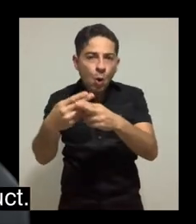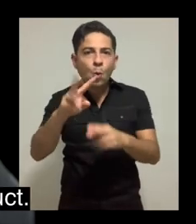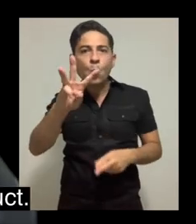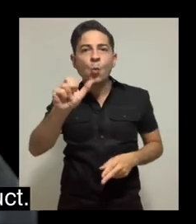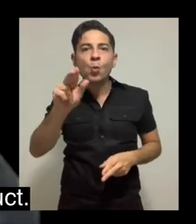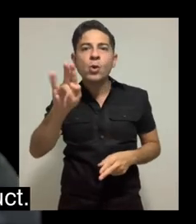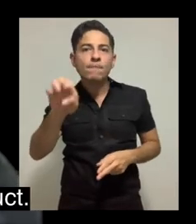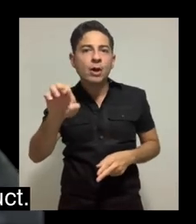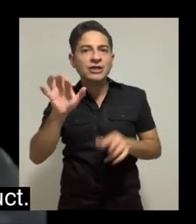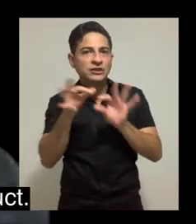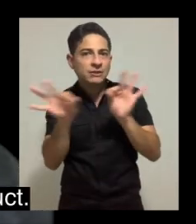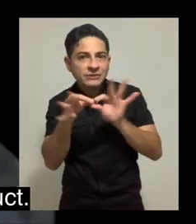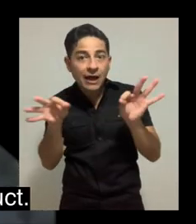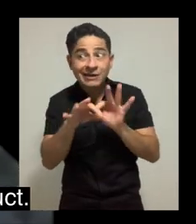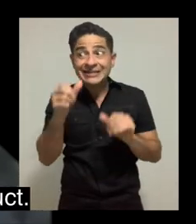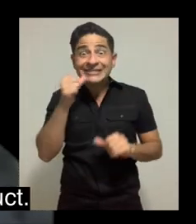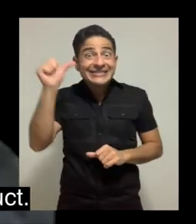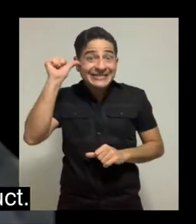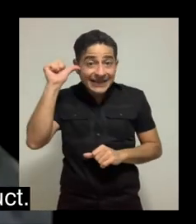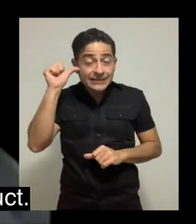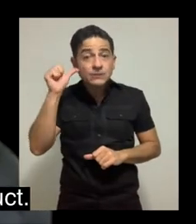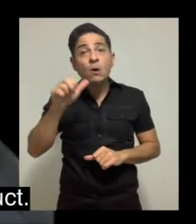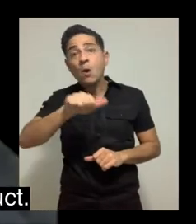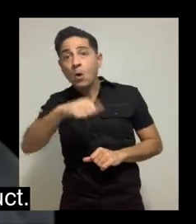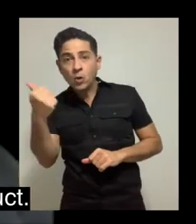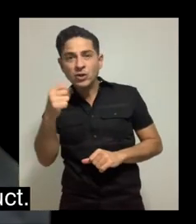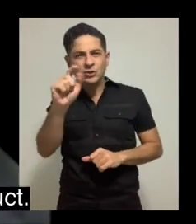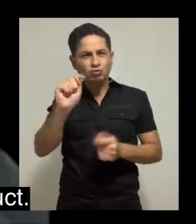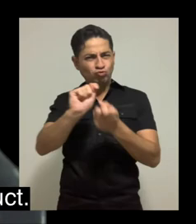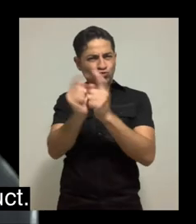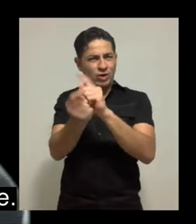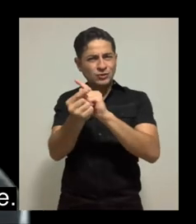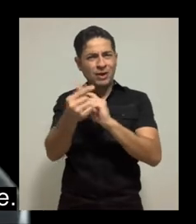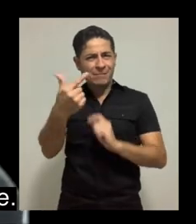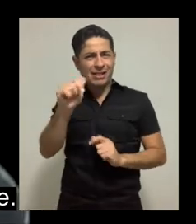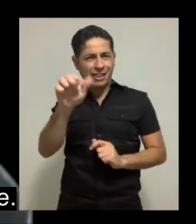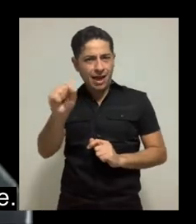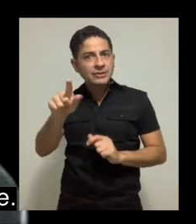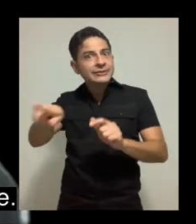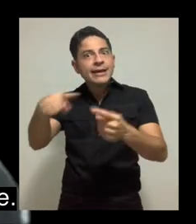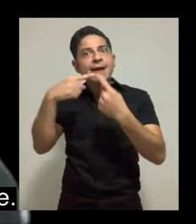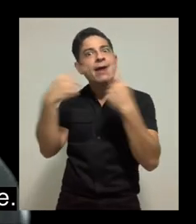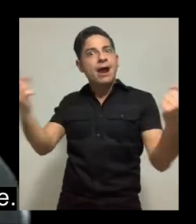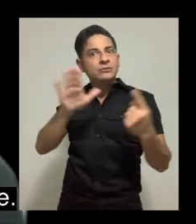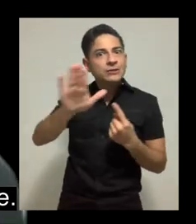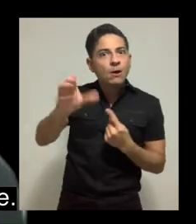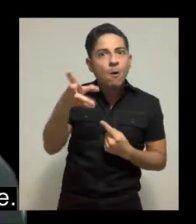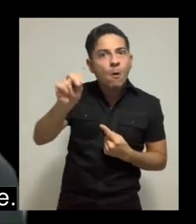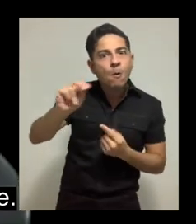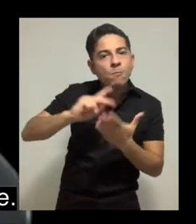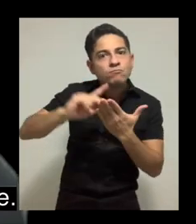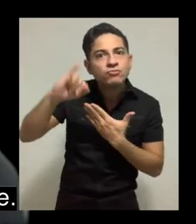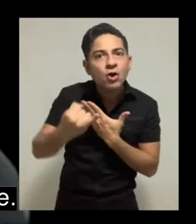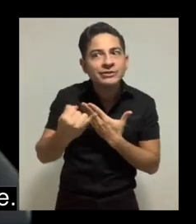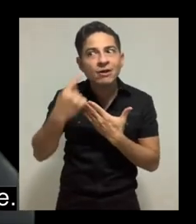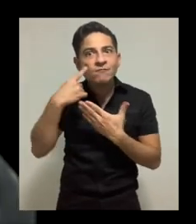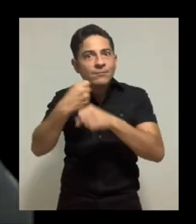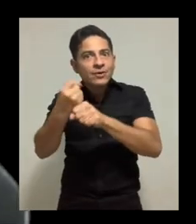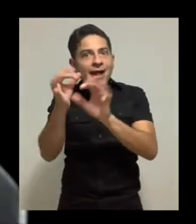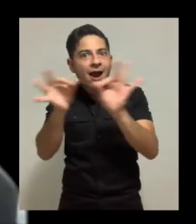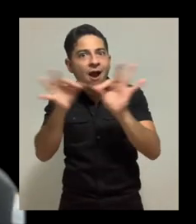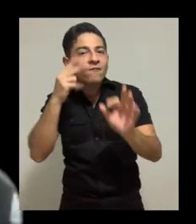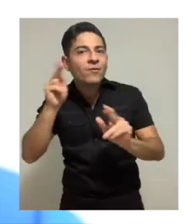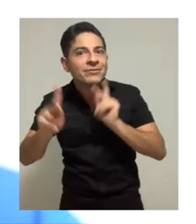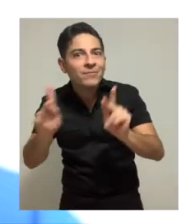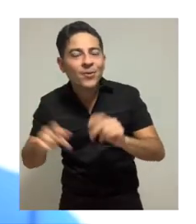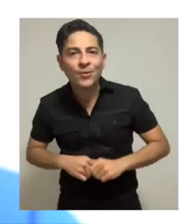Subtitles. And even yesterday, a transcribed glass announced their product. And these are dedicated products to create captions for people.